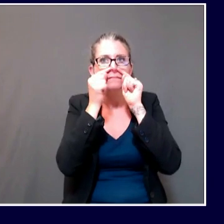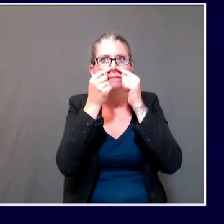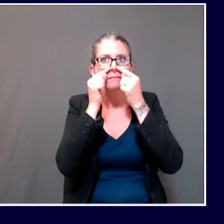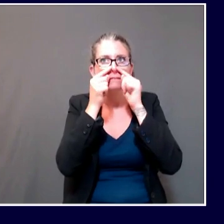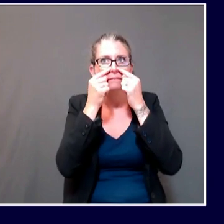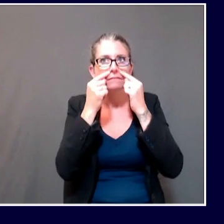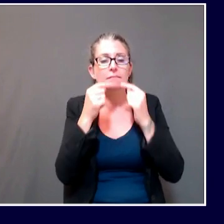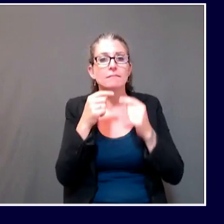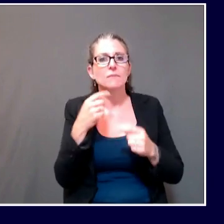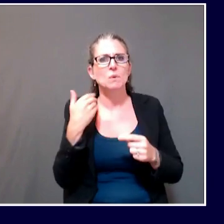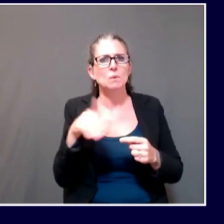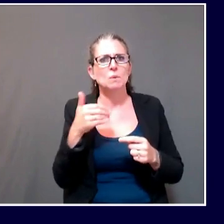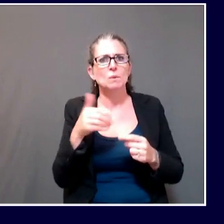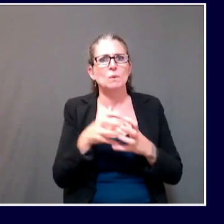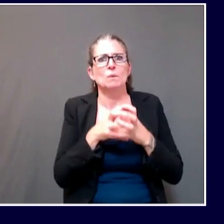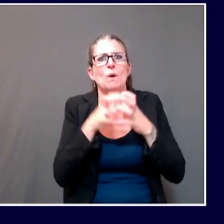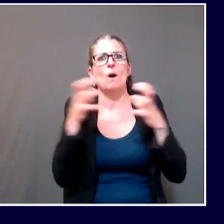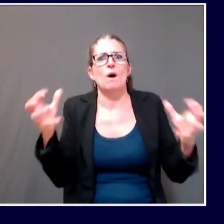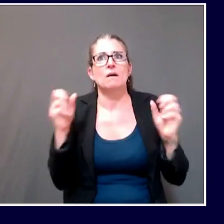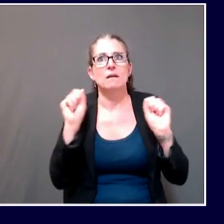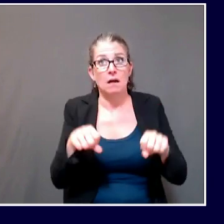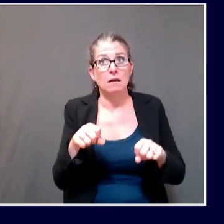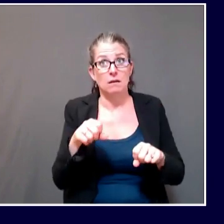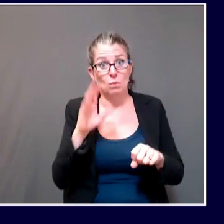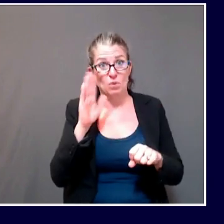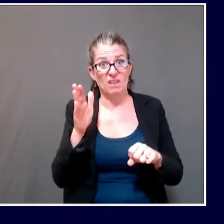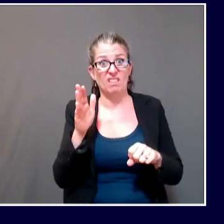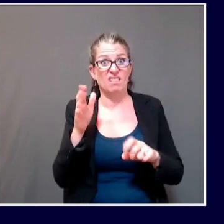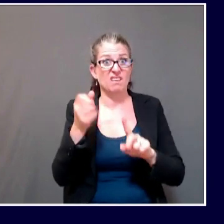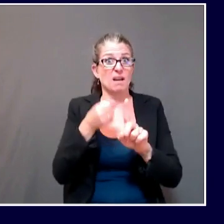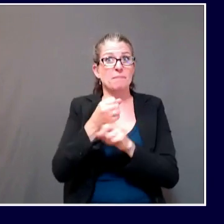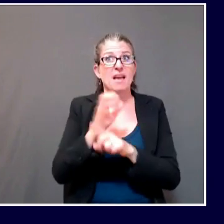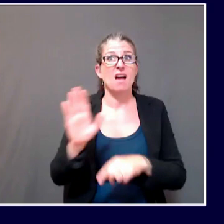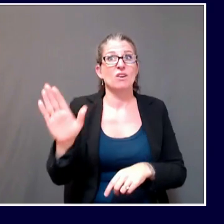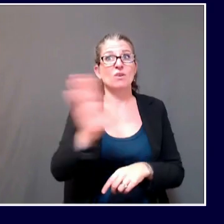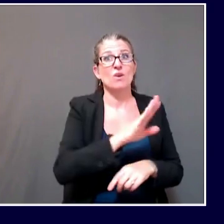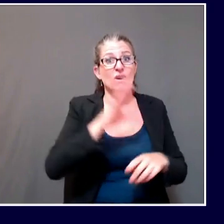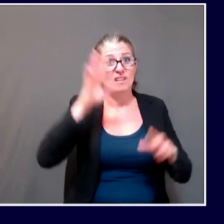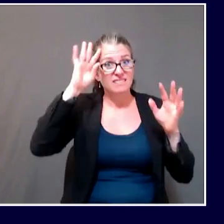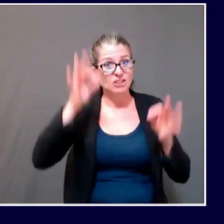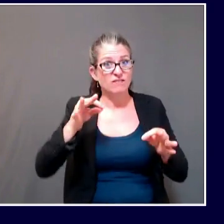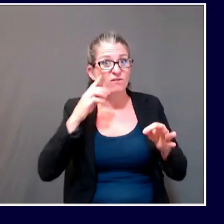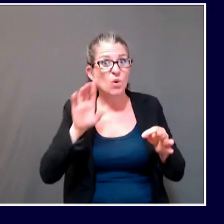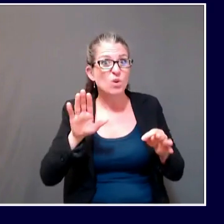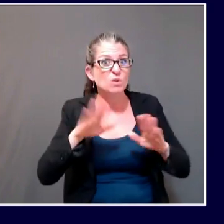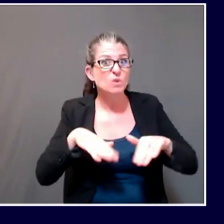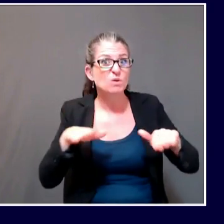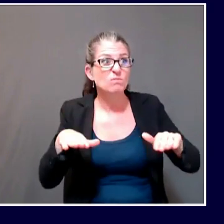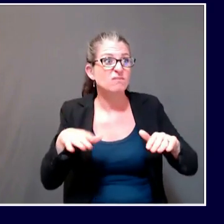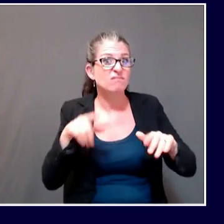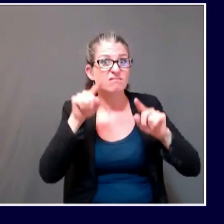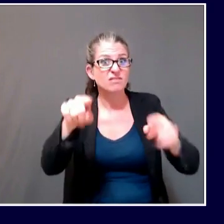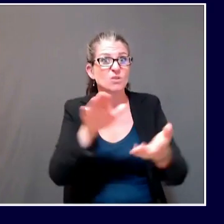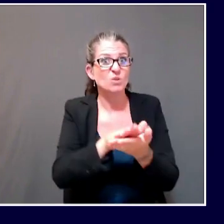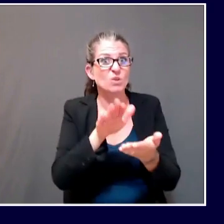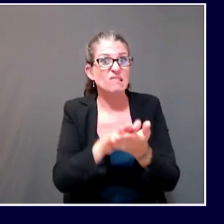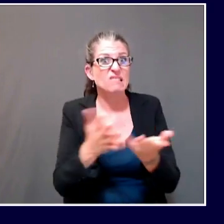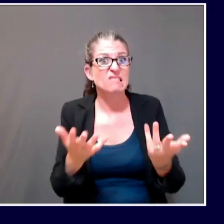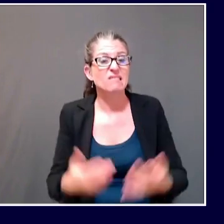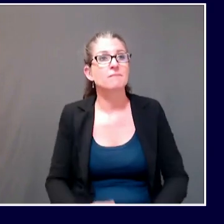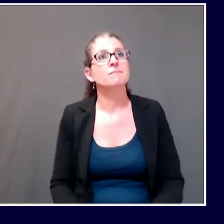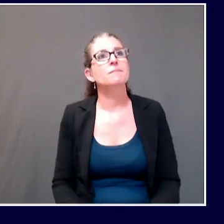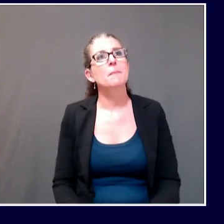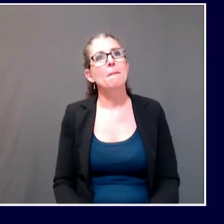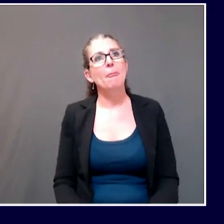schools? Sure. So, Samantha, I'm aware of that paper as well as one that was a few weeks ago by a